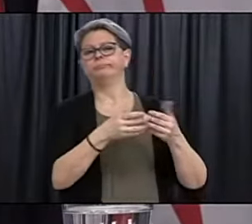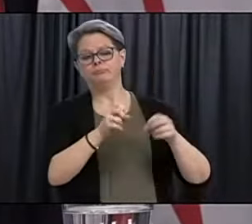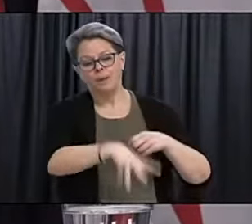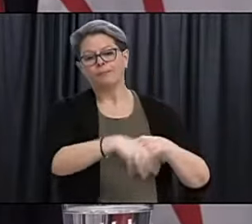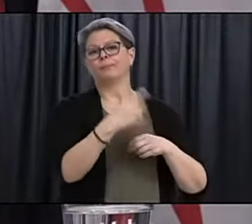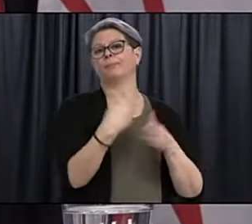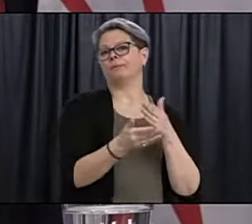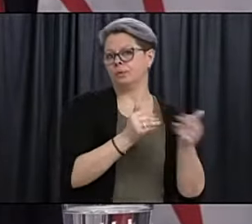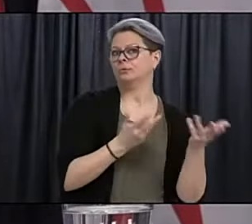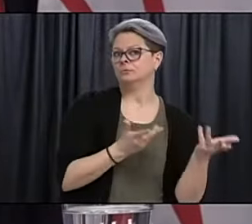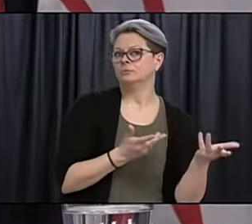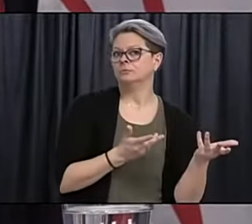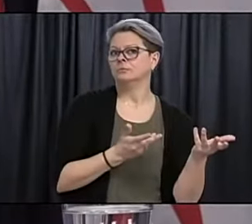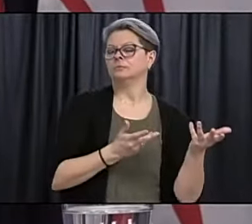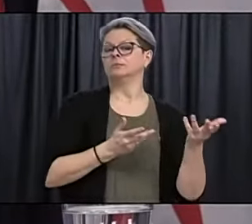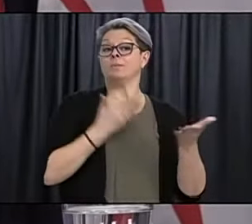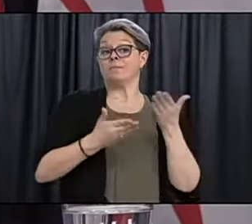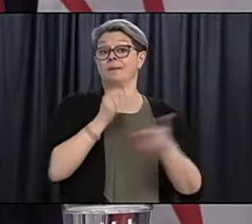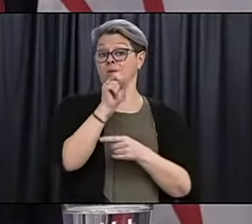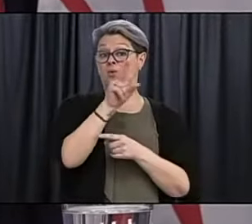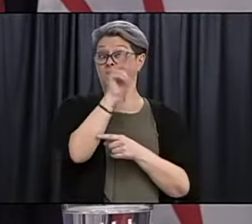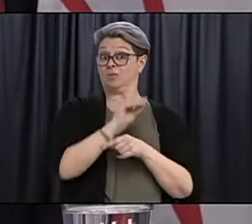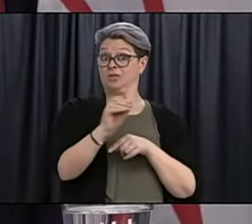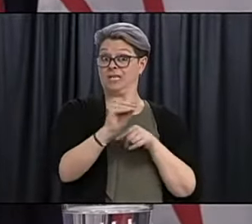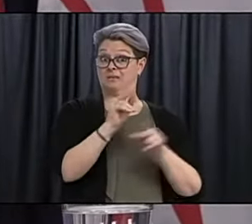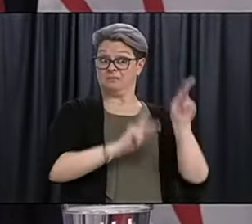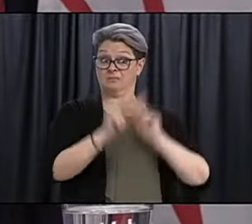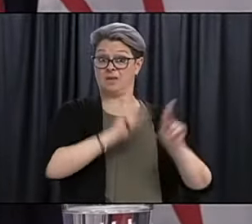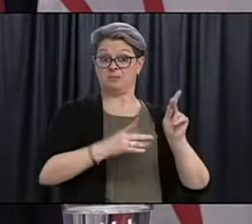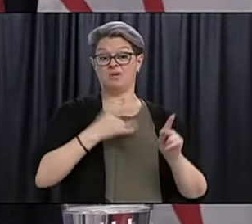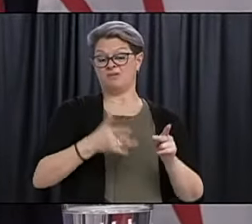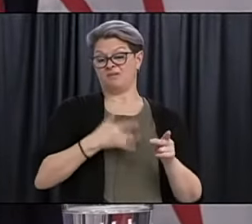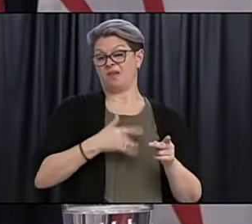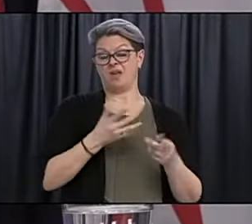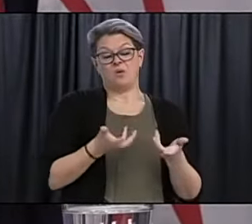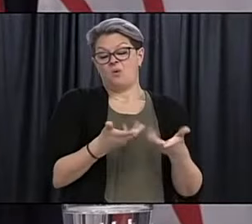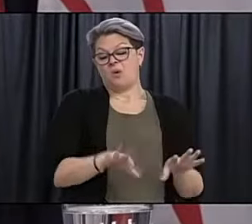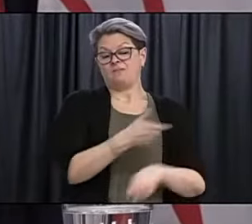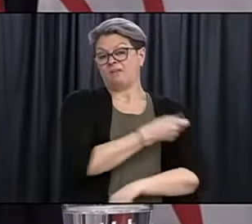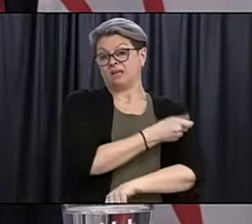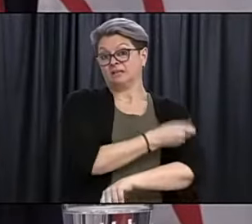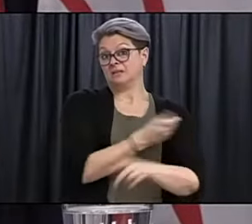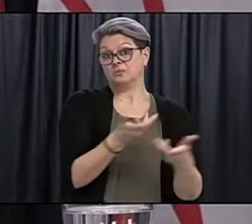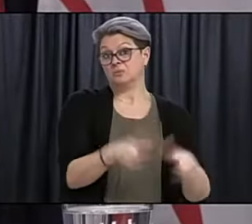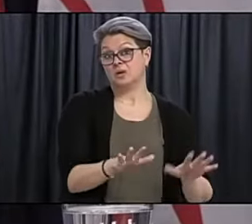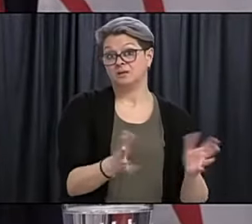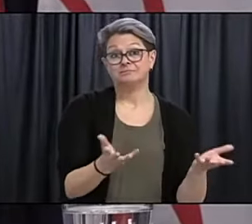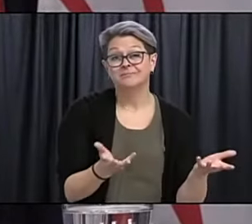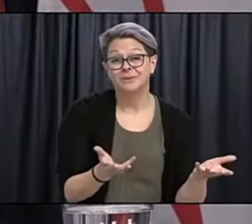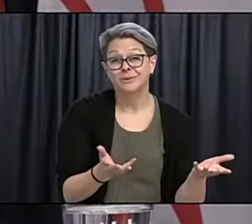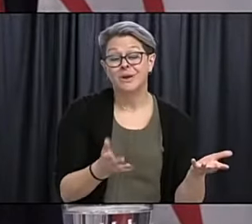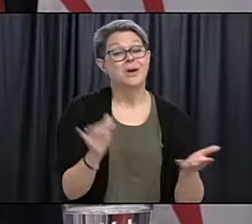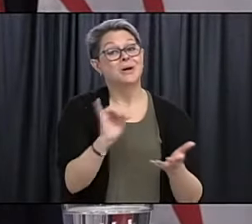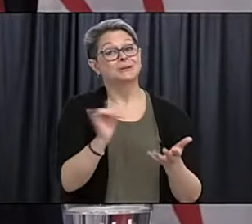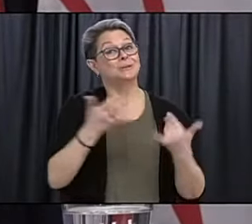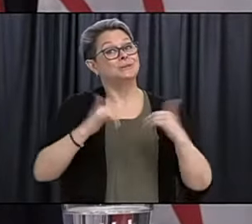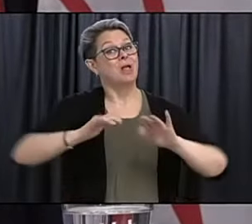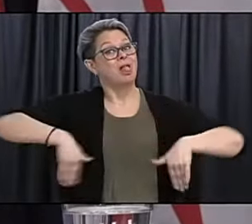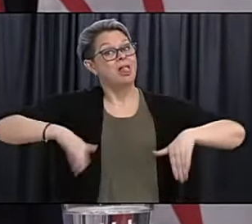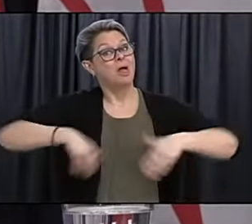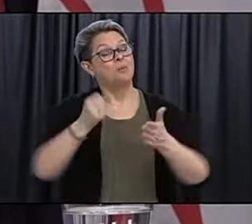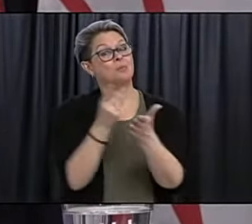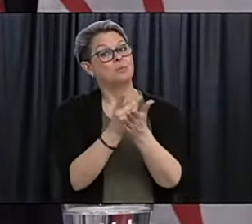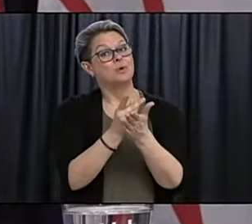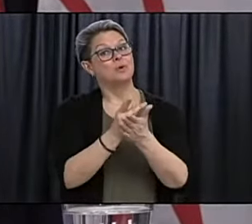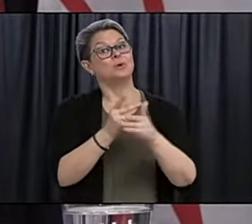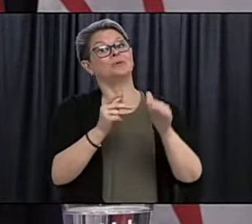that 12 we think maybe 12% of people won't want the vaccine. And of course, it's not approved for people under the age